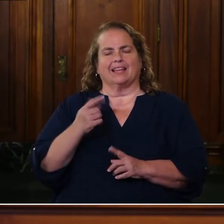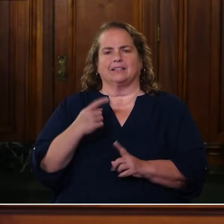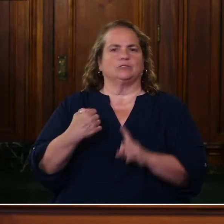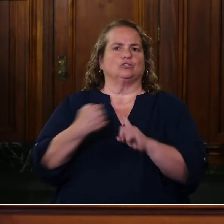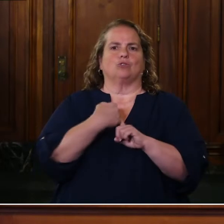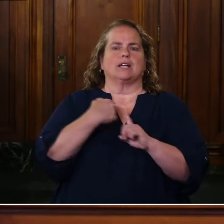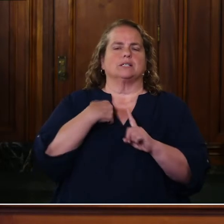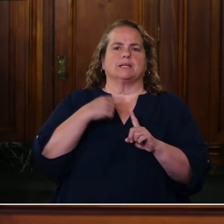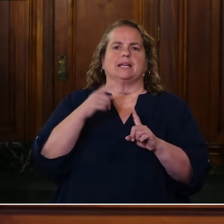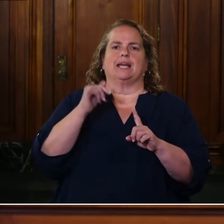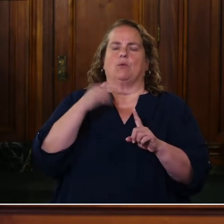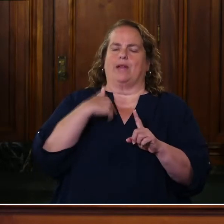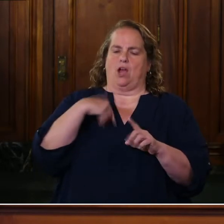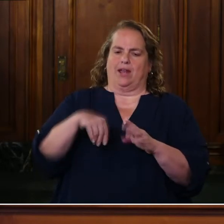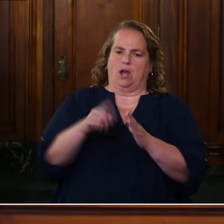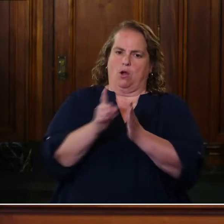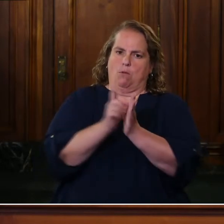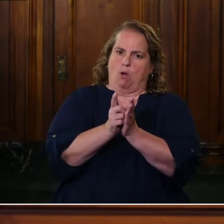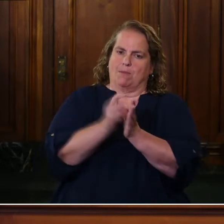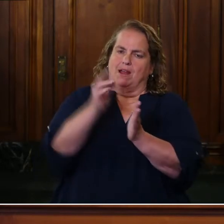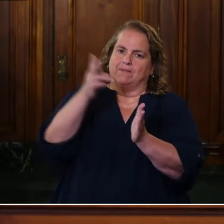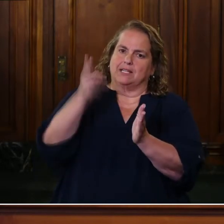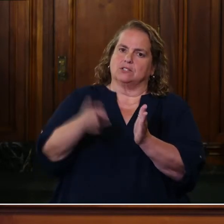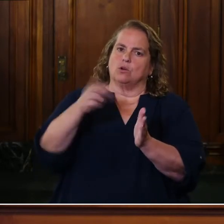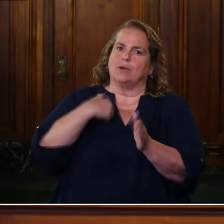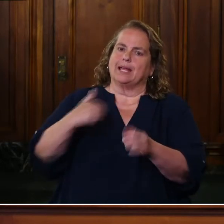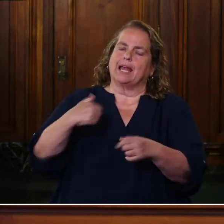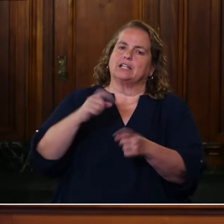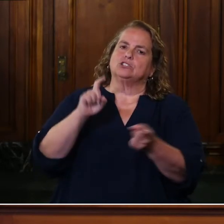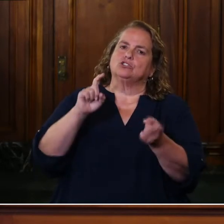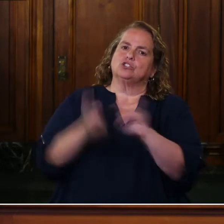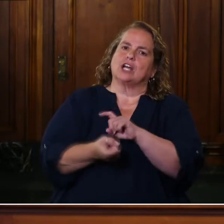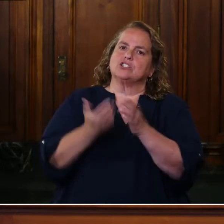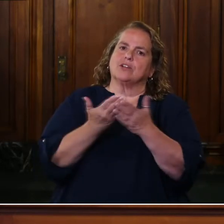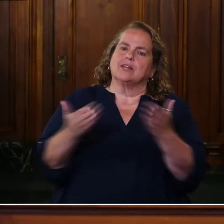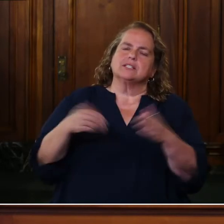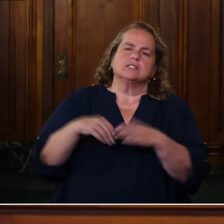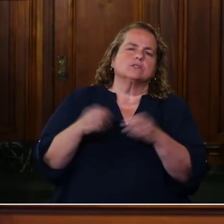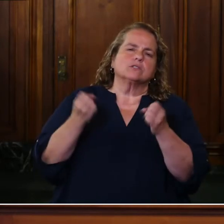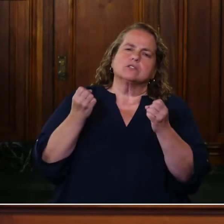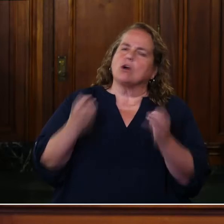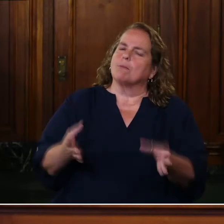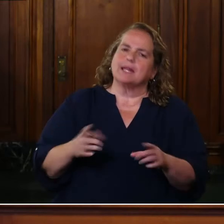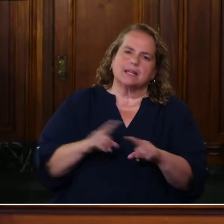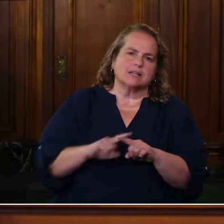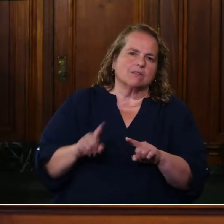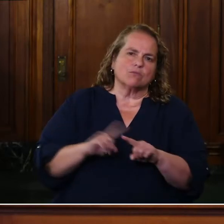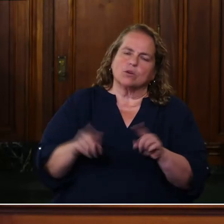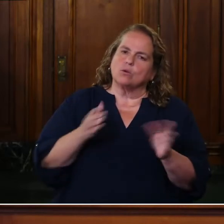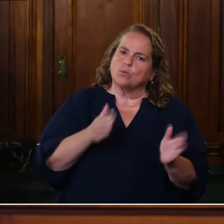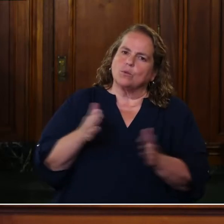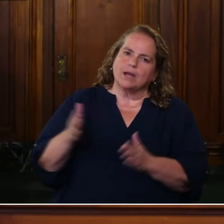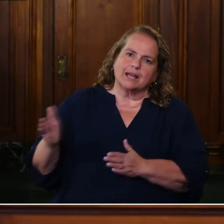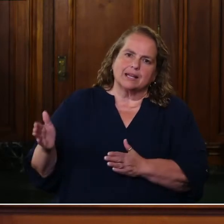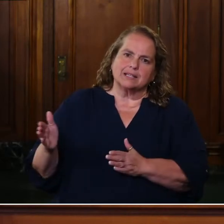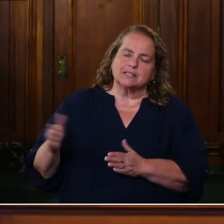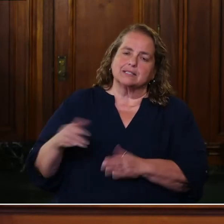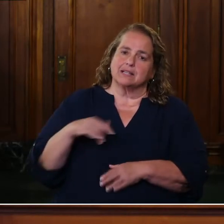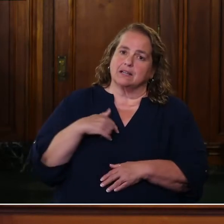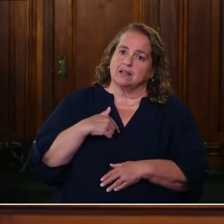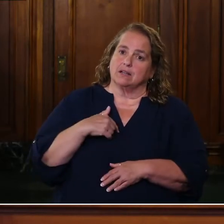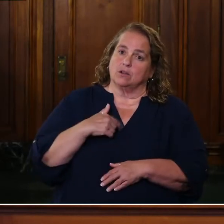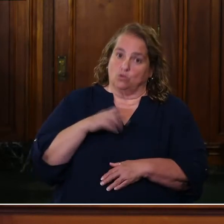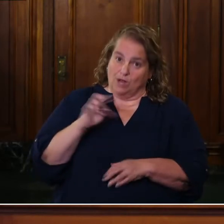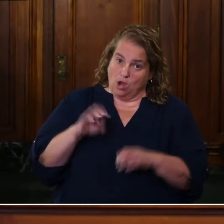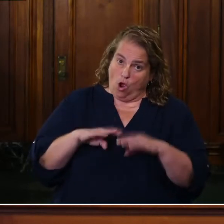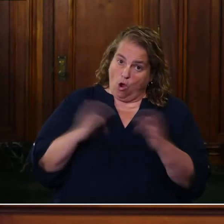a moment in history that can change things in so many different ways. And I think if we open our